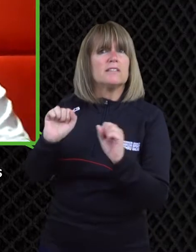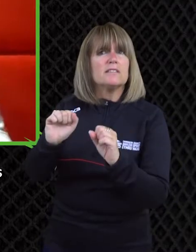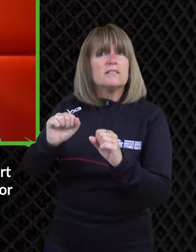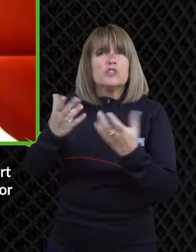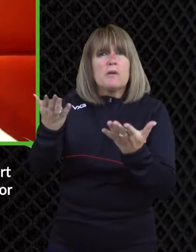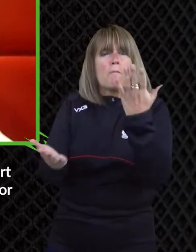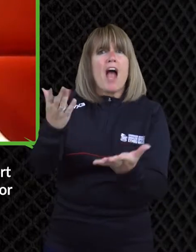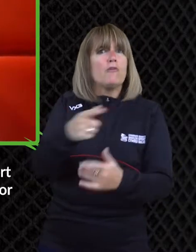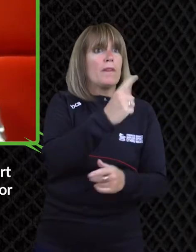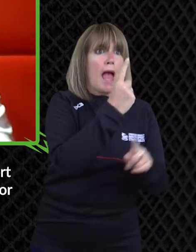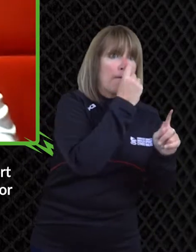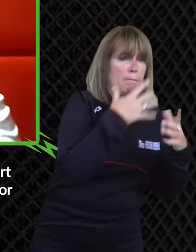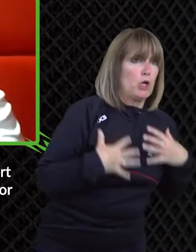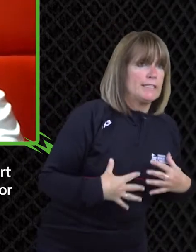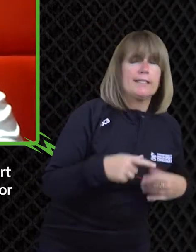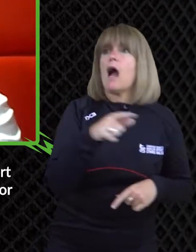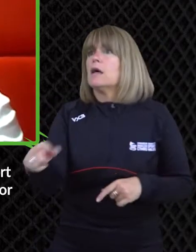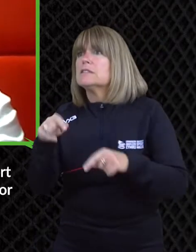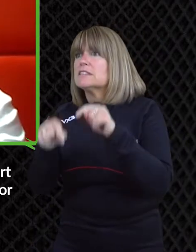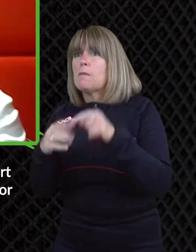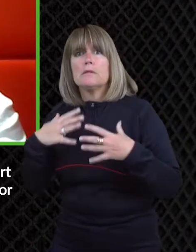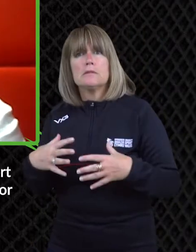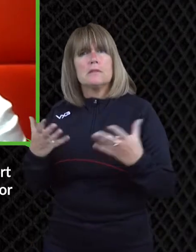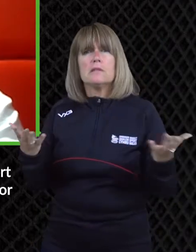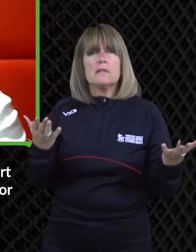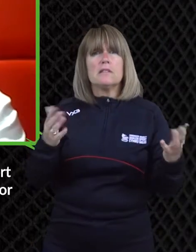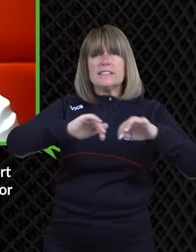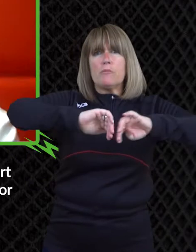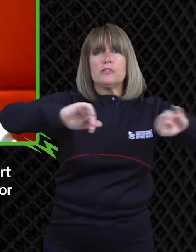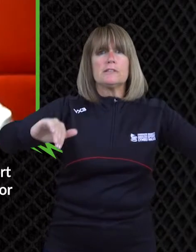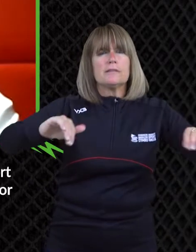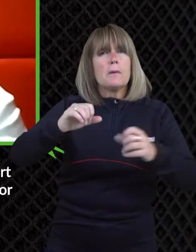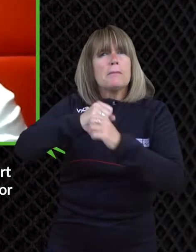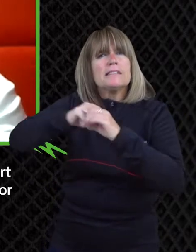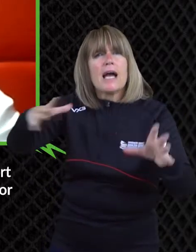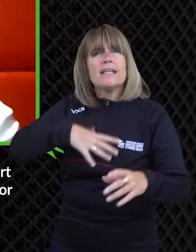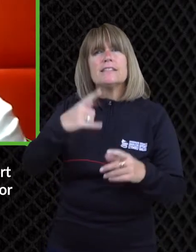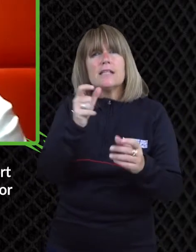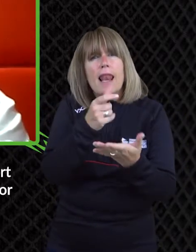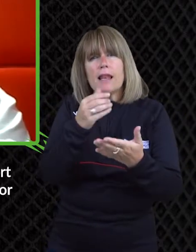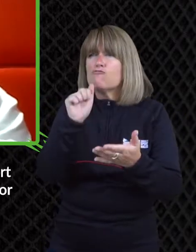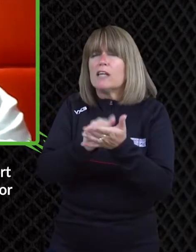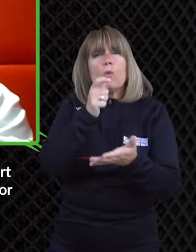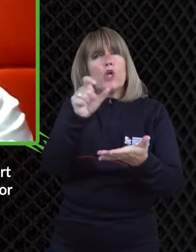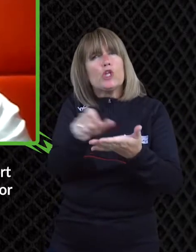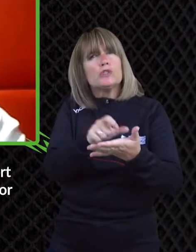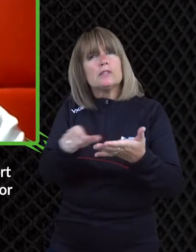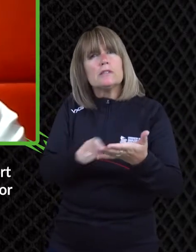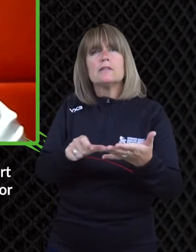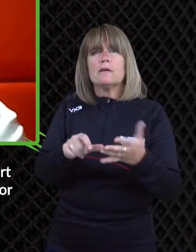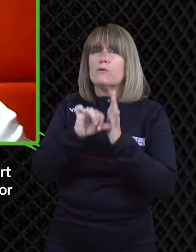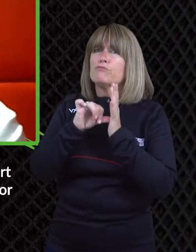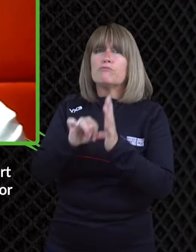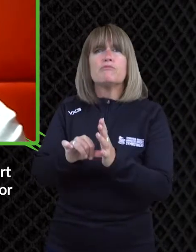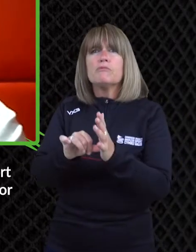right you know it's we shouldn't be comparing to able-bodied people um and i think that is where the next sort of battle lies i